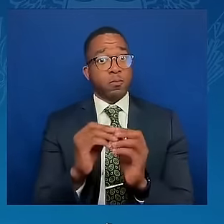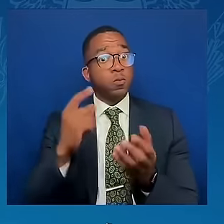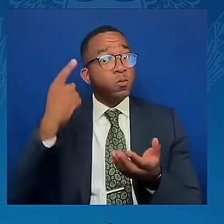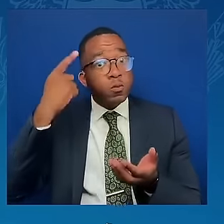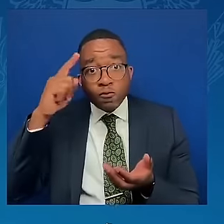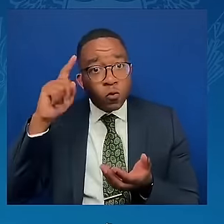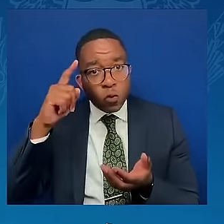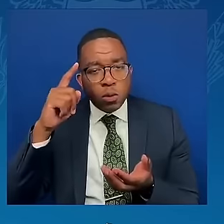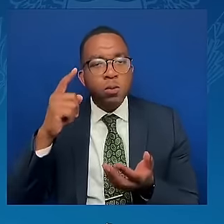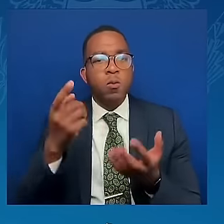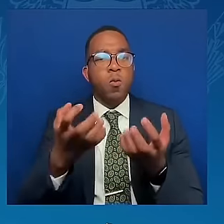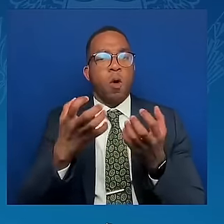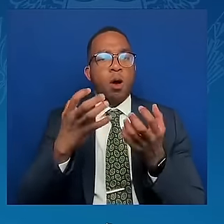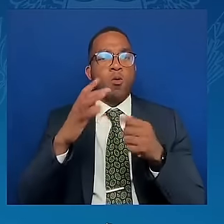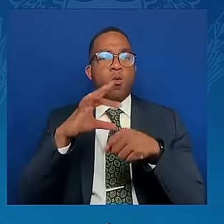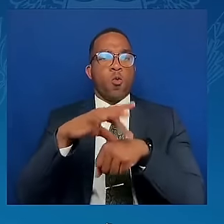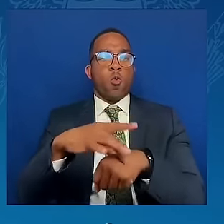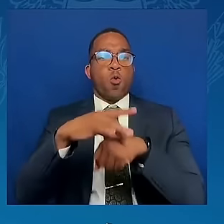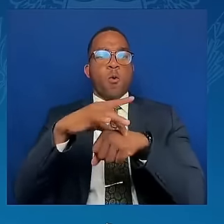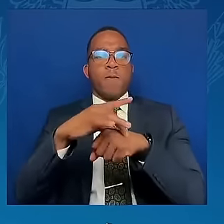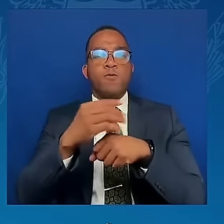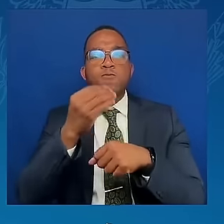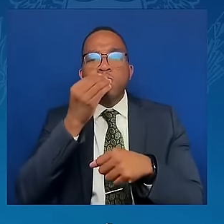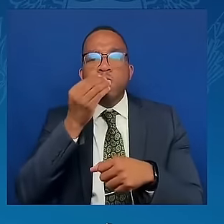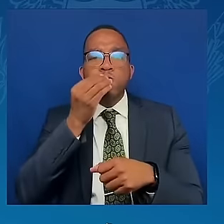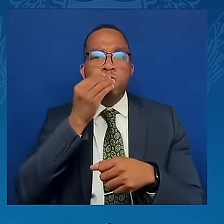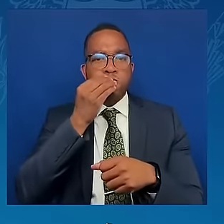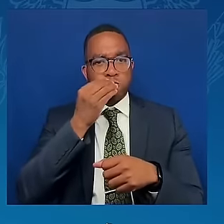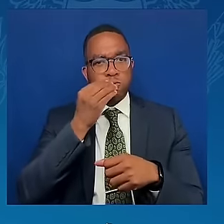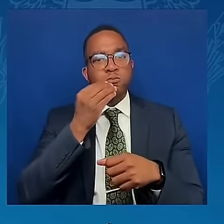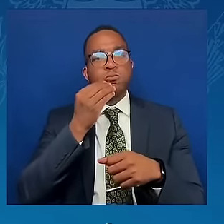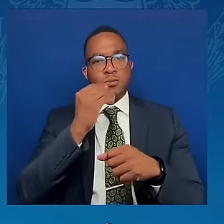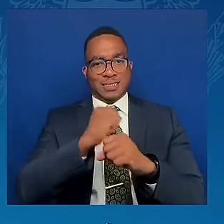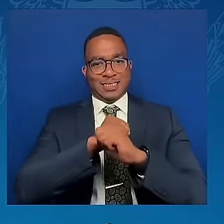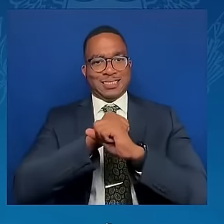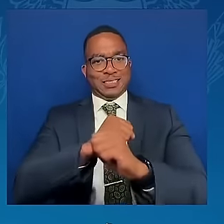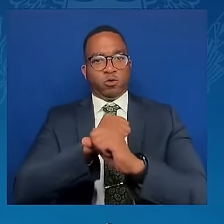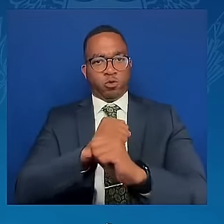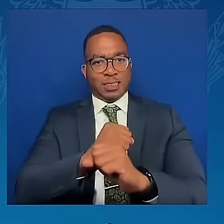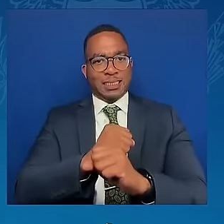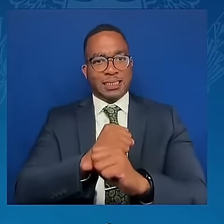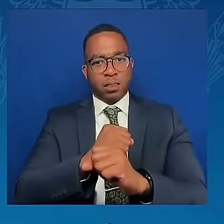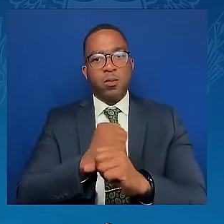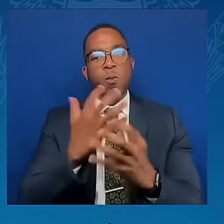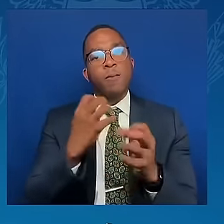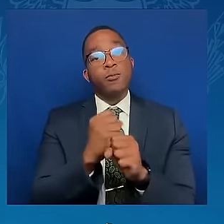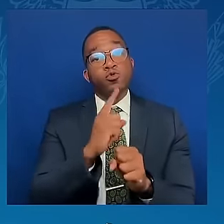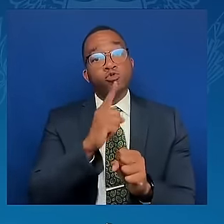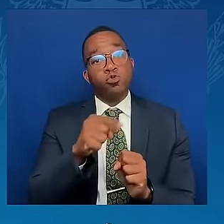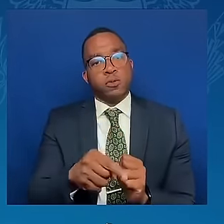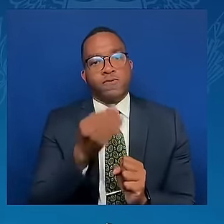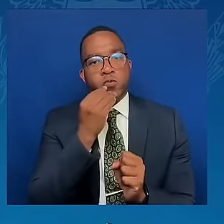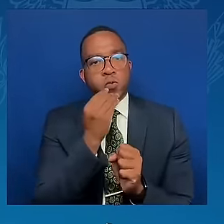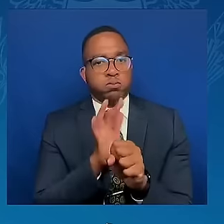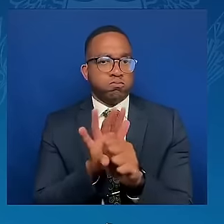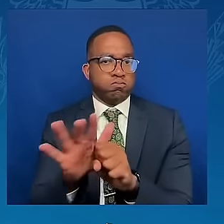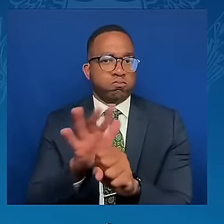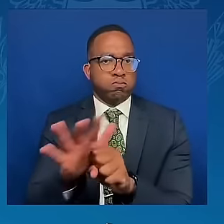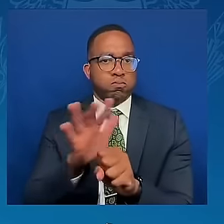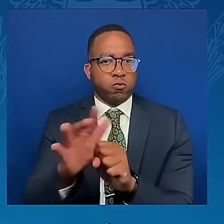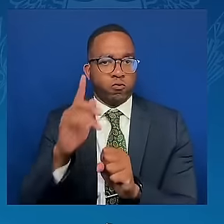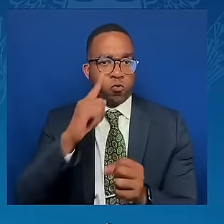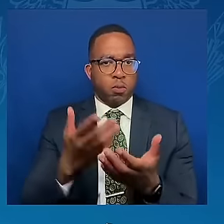security. And let nothing about the end of this war be decided without Ukraine.